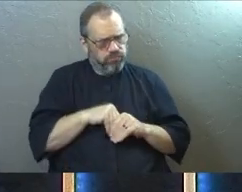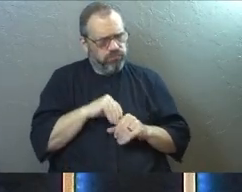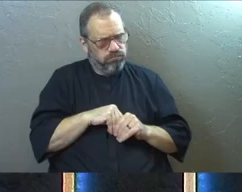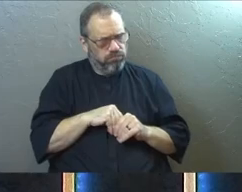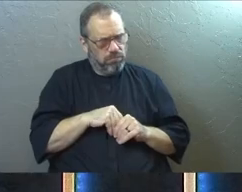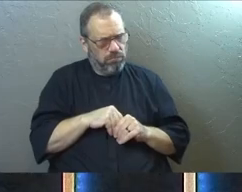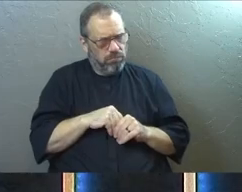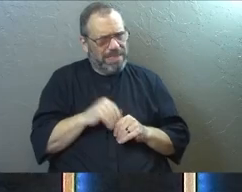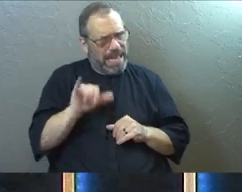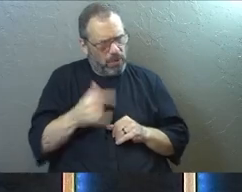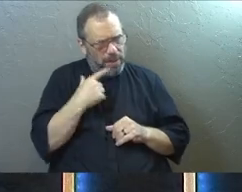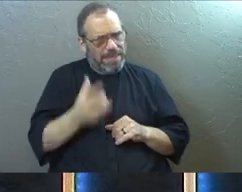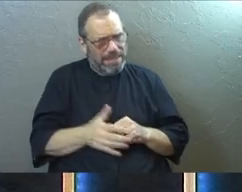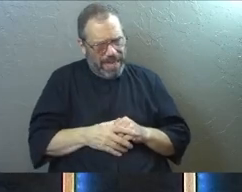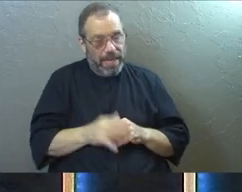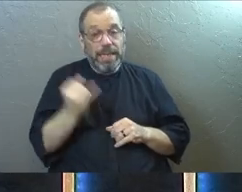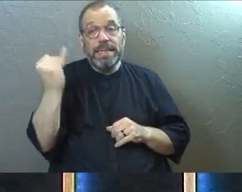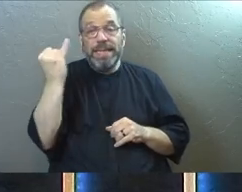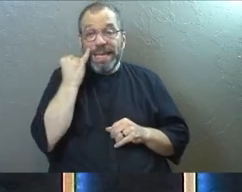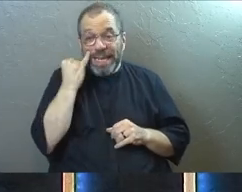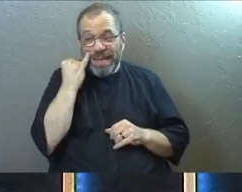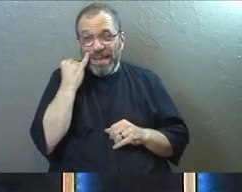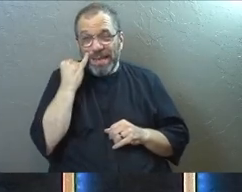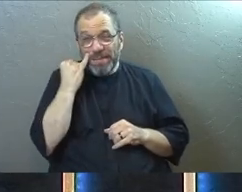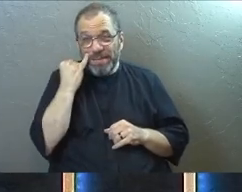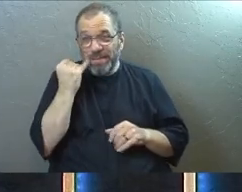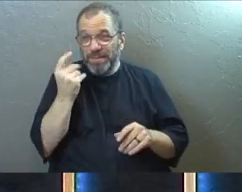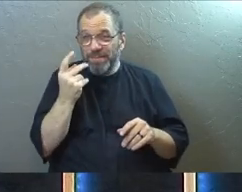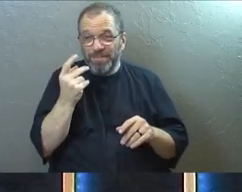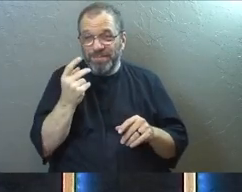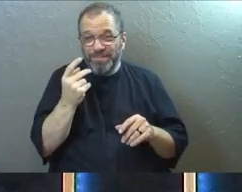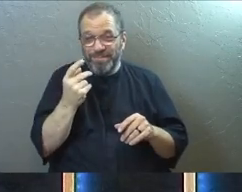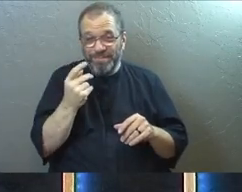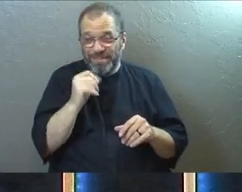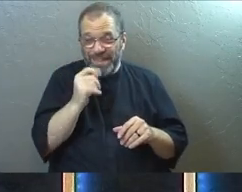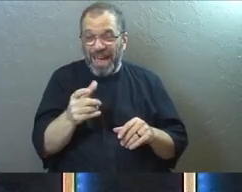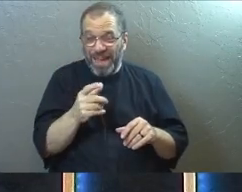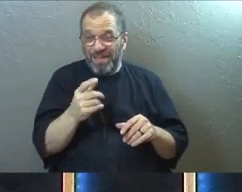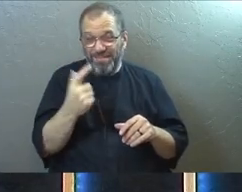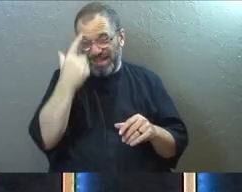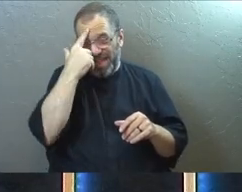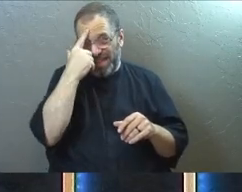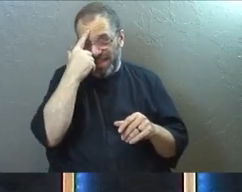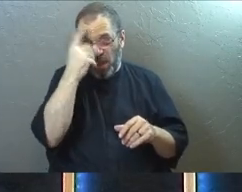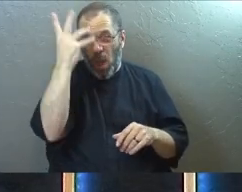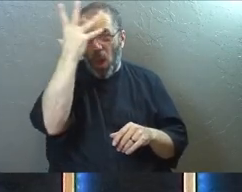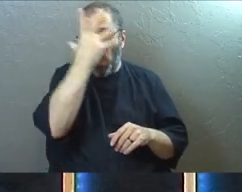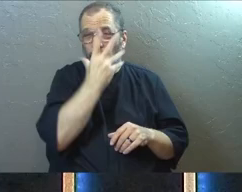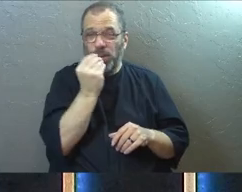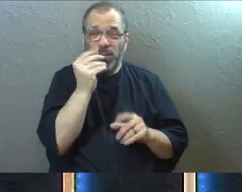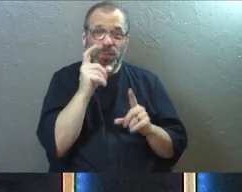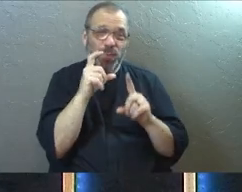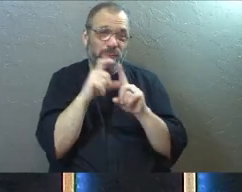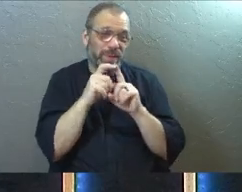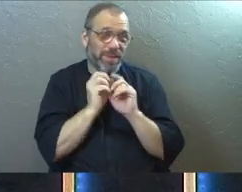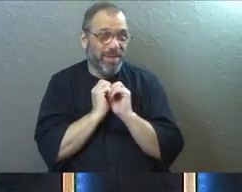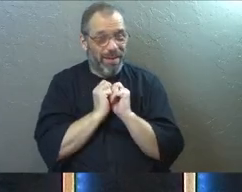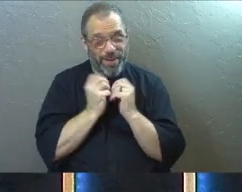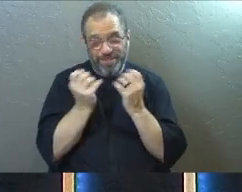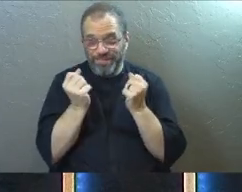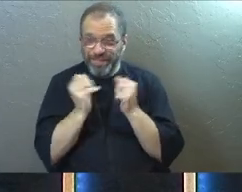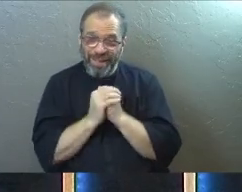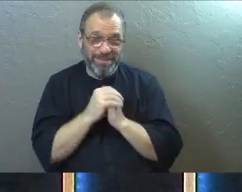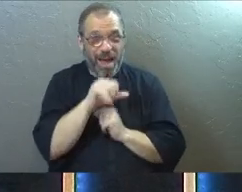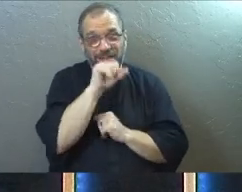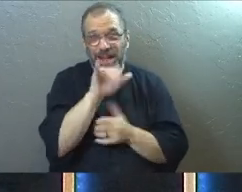Like, that's what I want to say. Because if we're not careful, these are just pretty words and we read them, go, wow, that's so great. And that's,